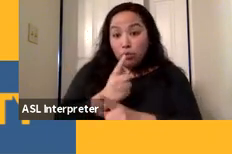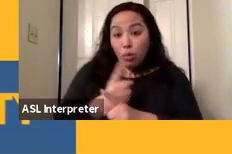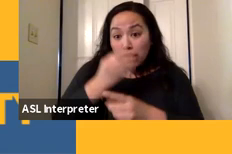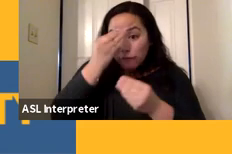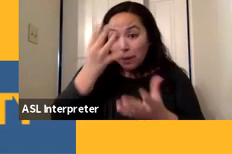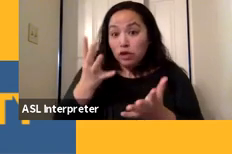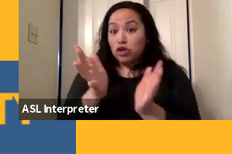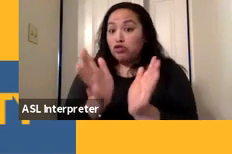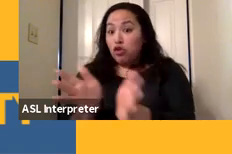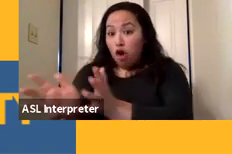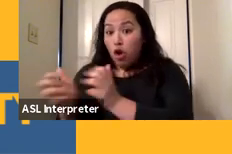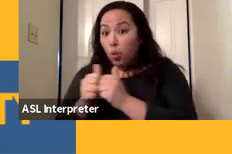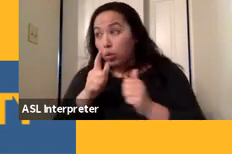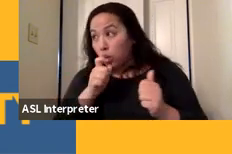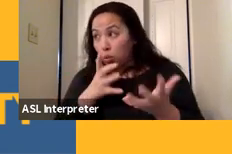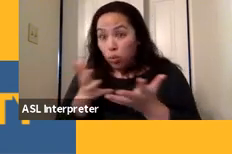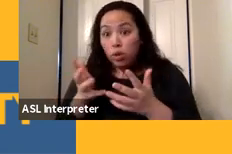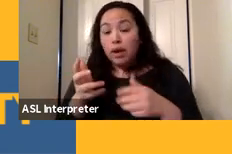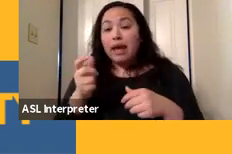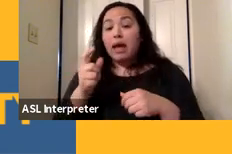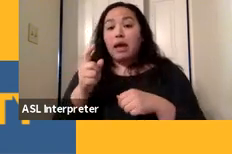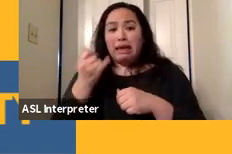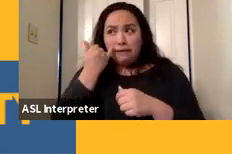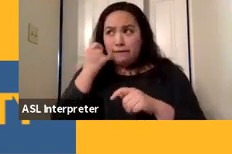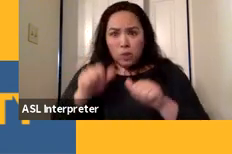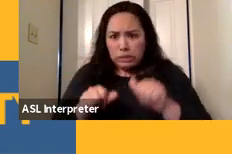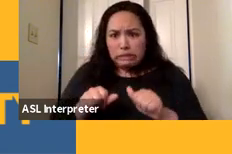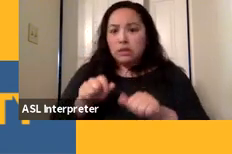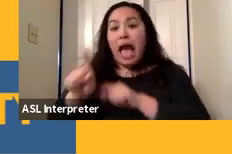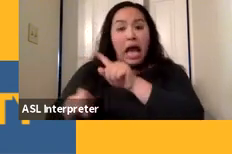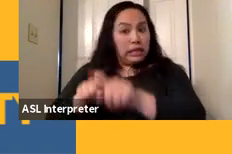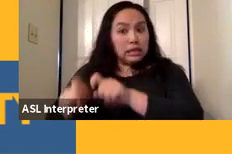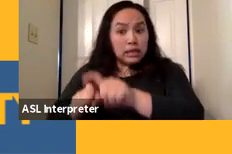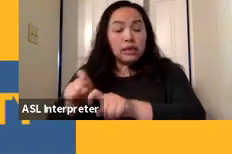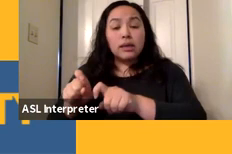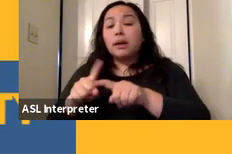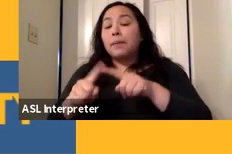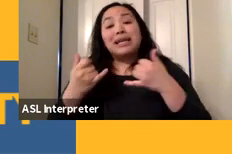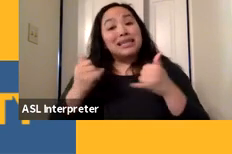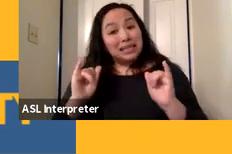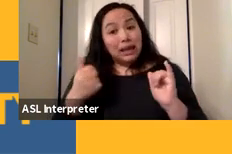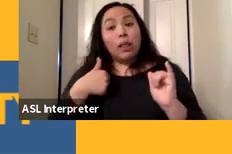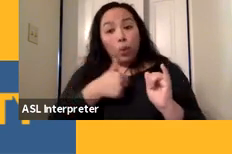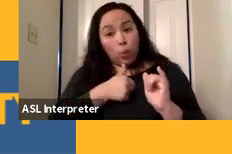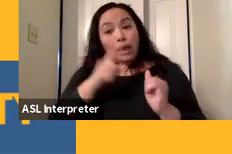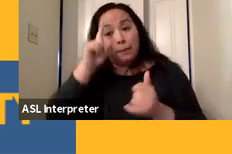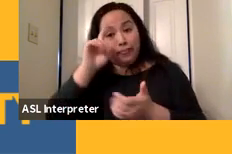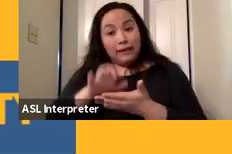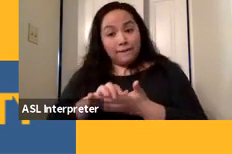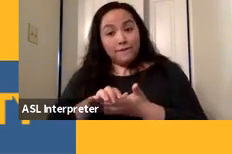people you need to talk to, ask the questions that you need to ask. But at the end of the day, we do believe